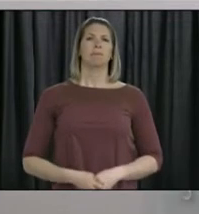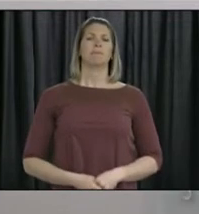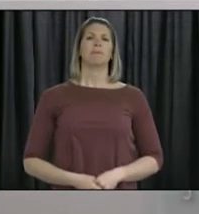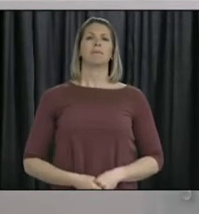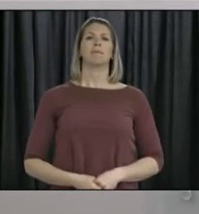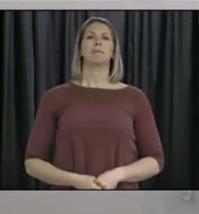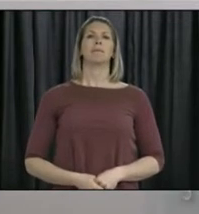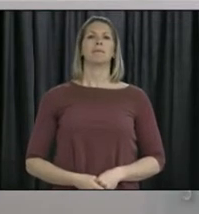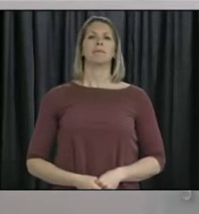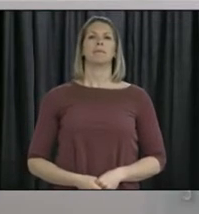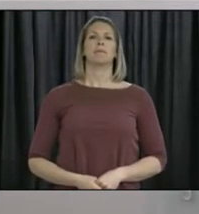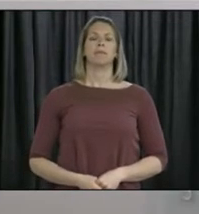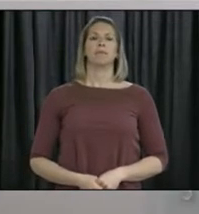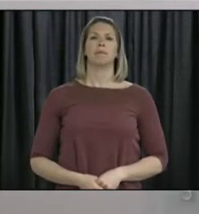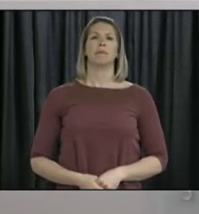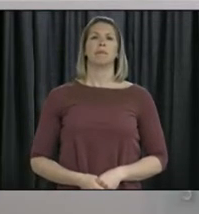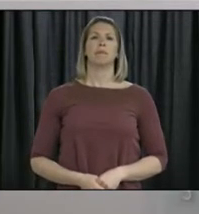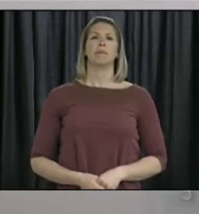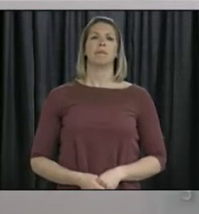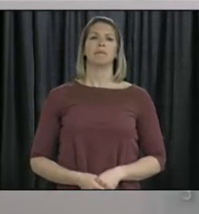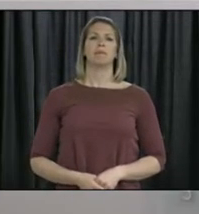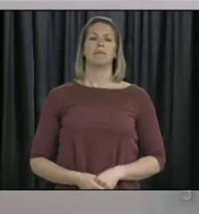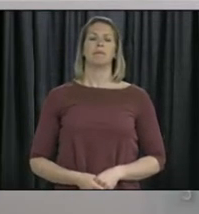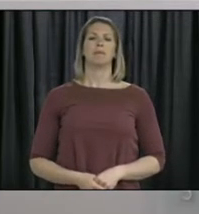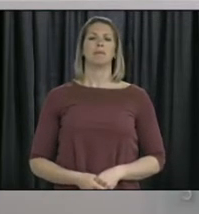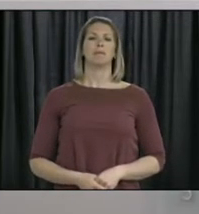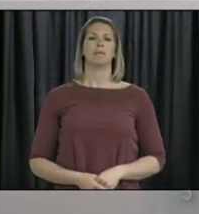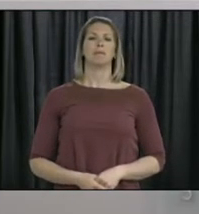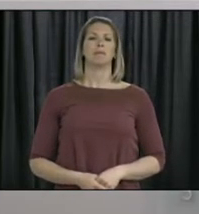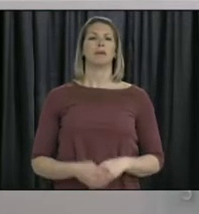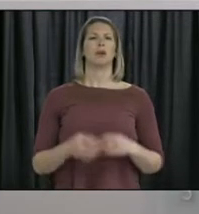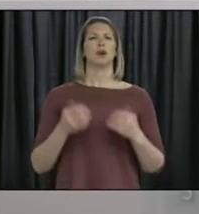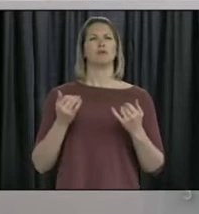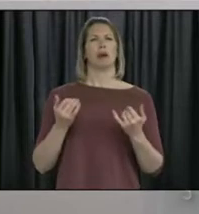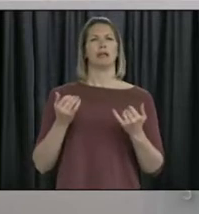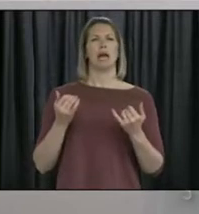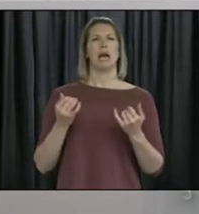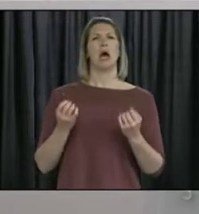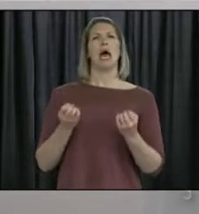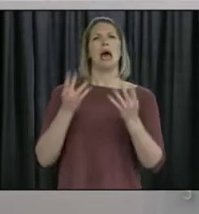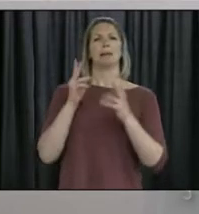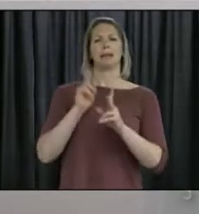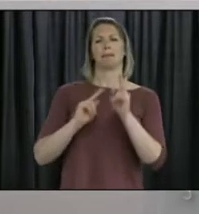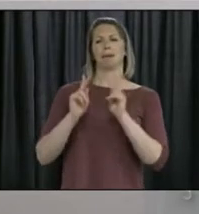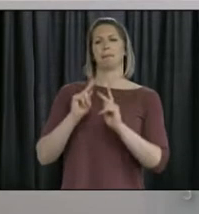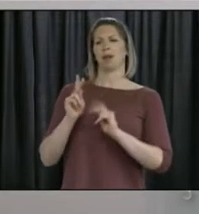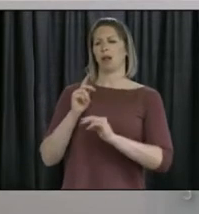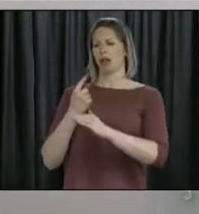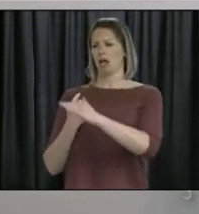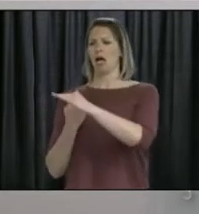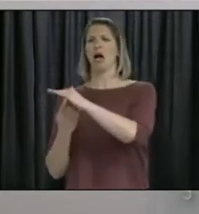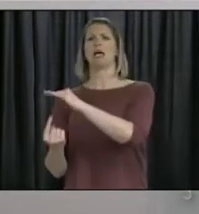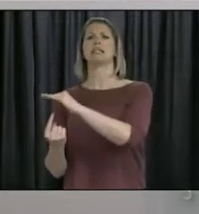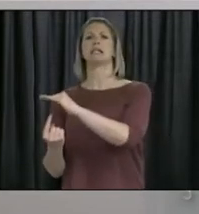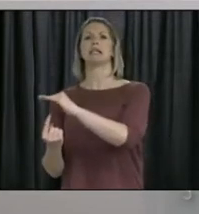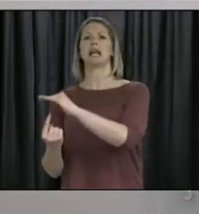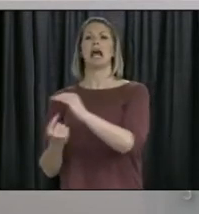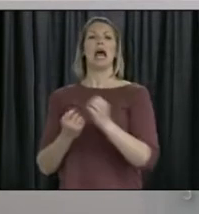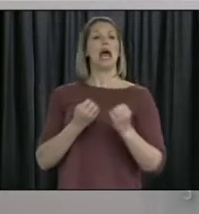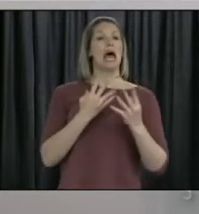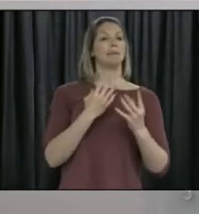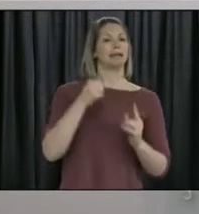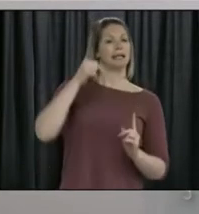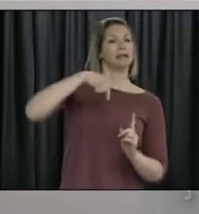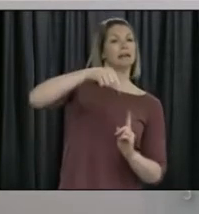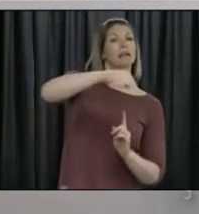Yes, wondering how many people are currently self-isolating because of contact tracing? And how many of those